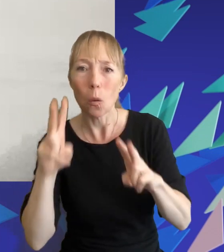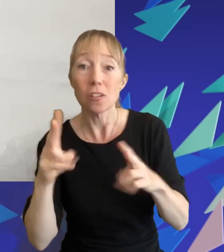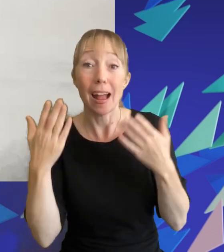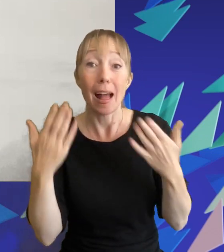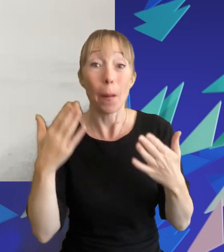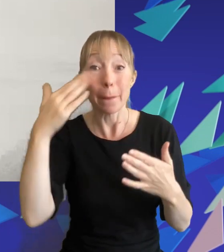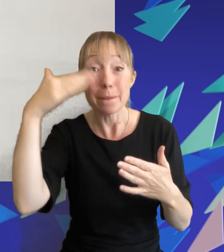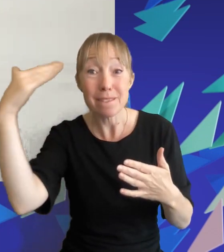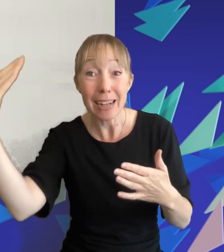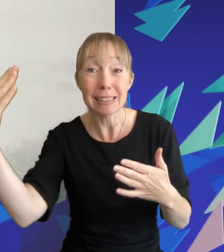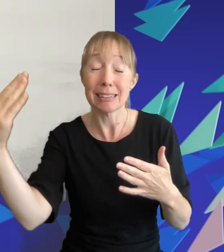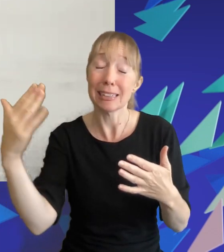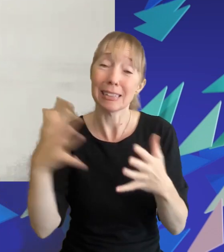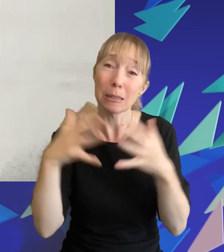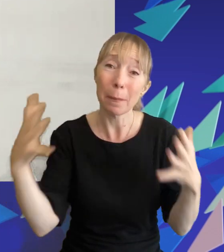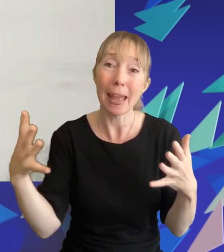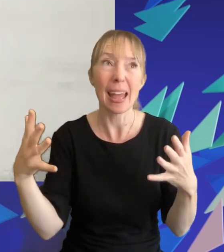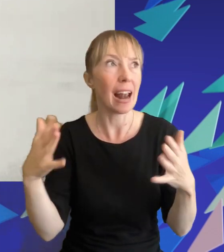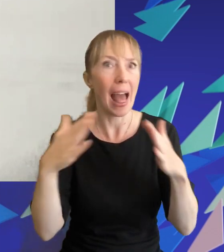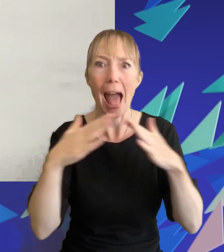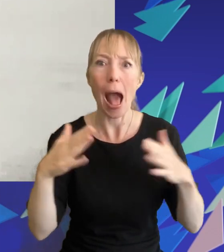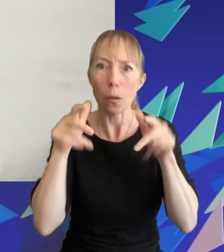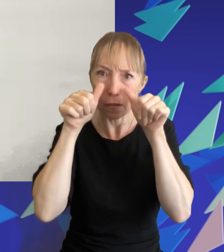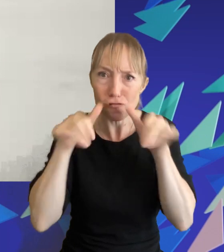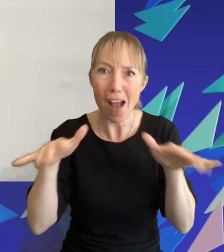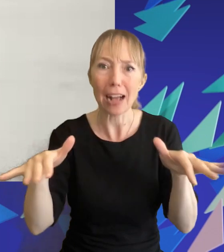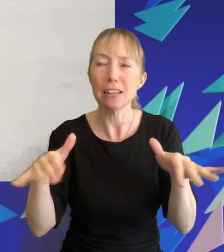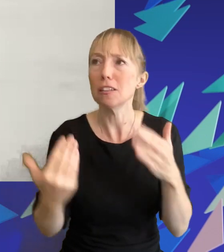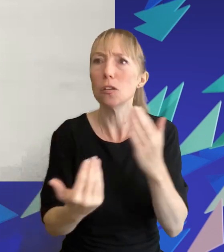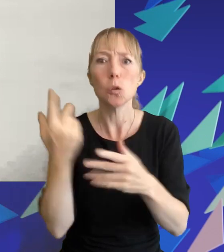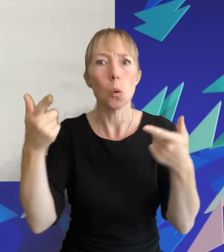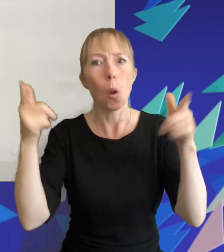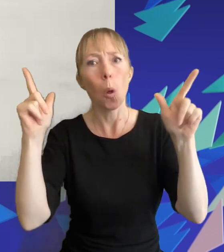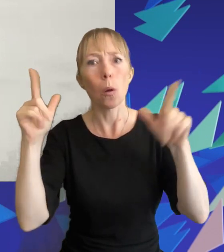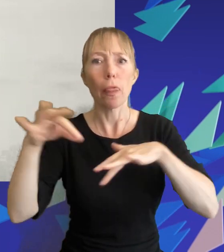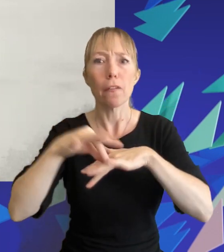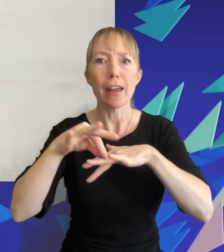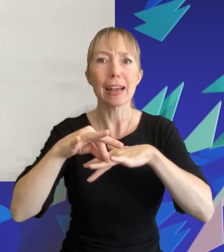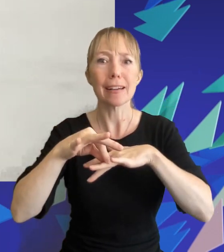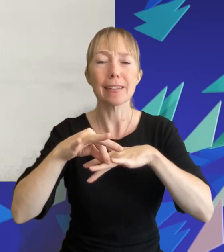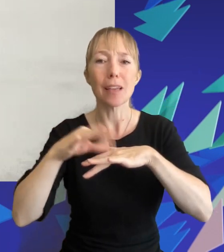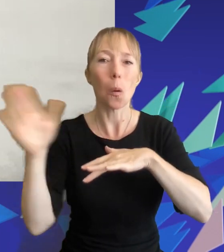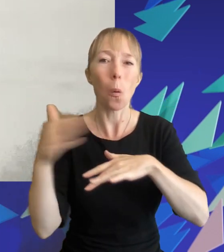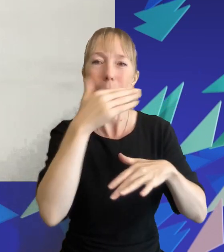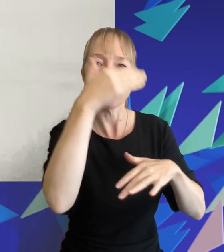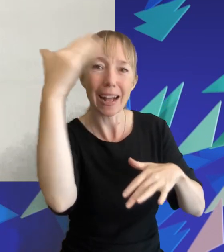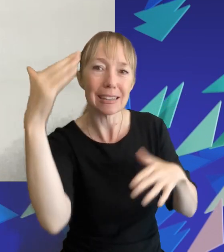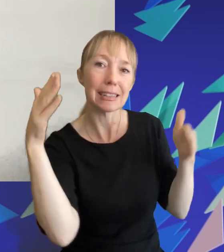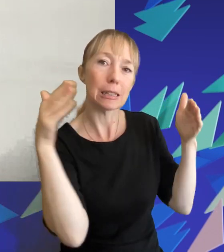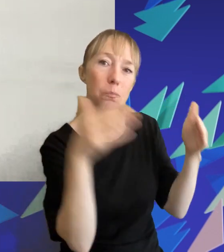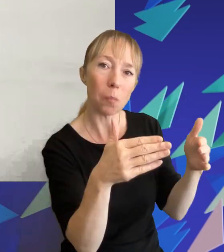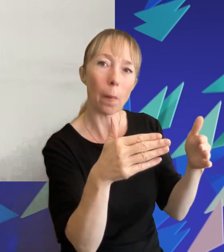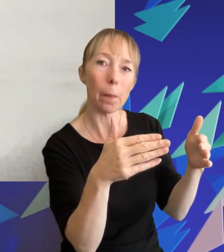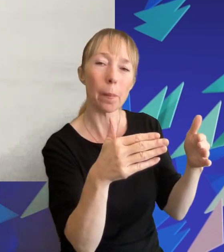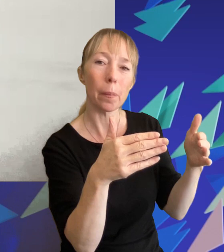online especially on tiktok like the house of dragon that just came out and the new lord of the rings and so right now that's where everything's focused so my interest is focused